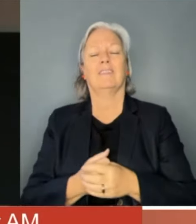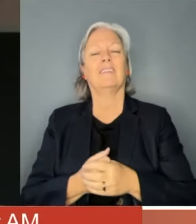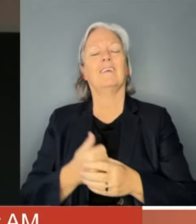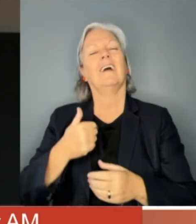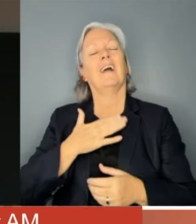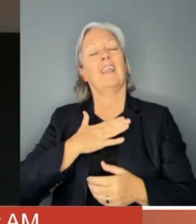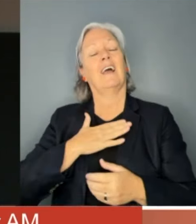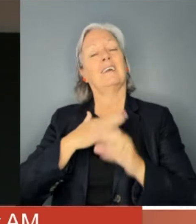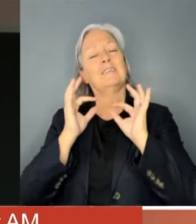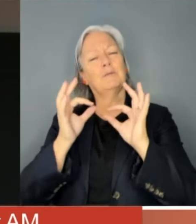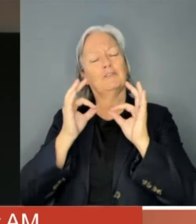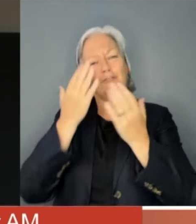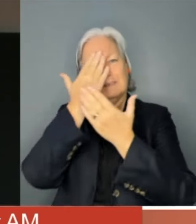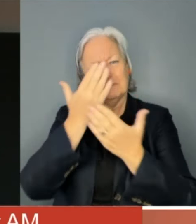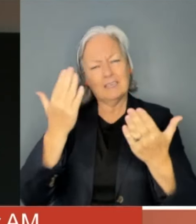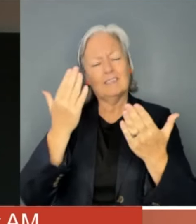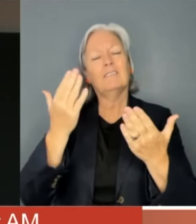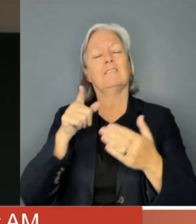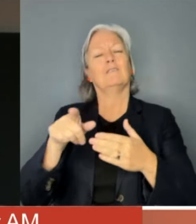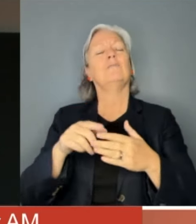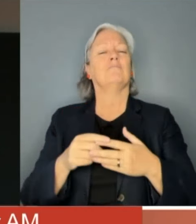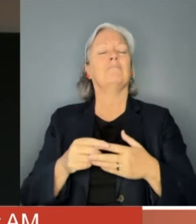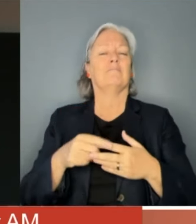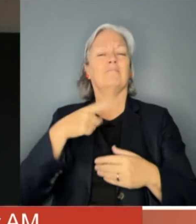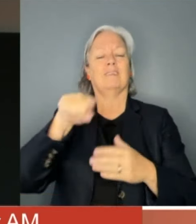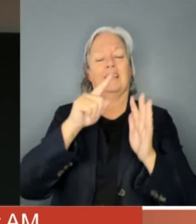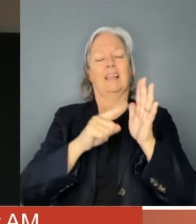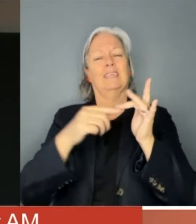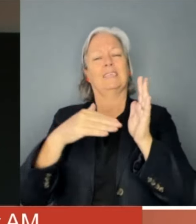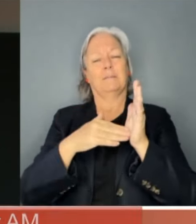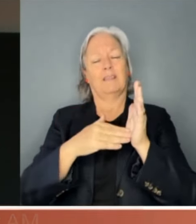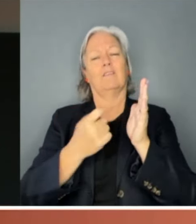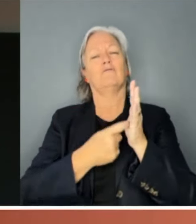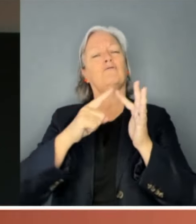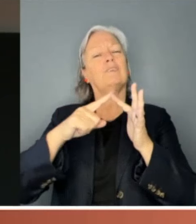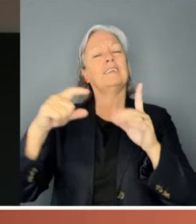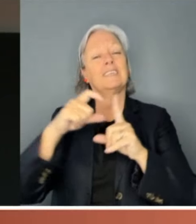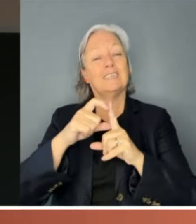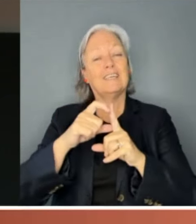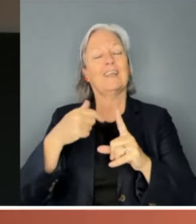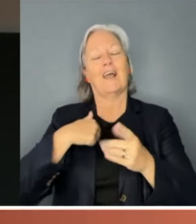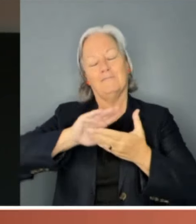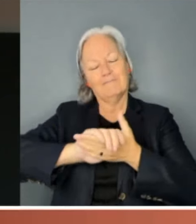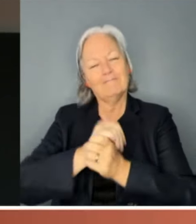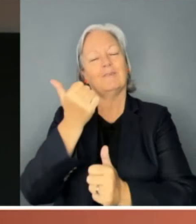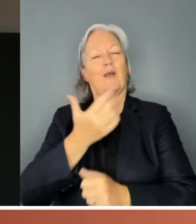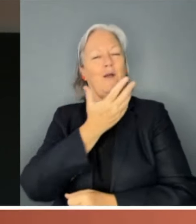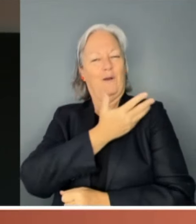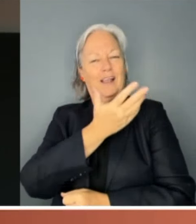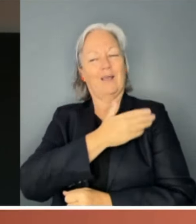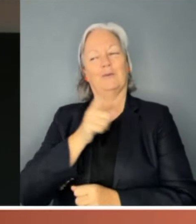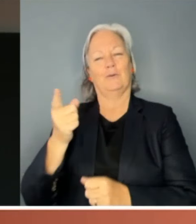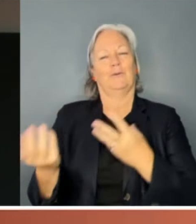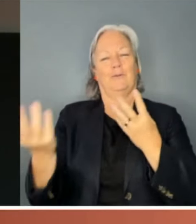respect and acknowledge the presence today of Elizabeth Reid. I am so delighted and honored that you have joined us today.